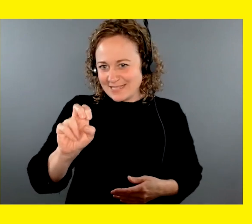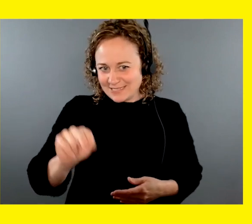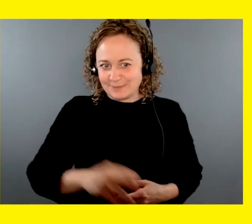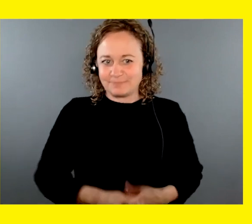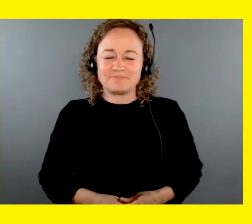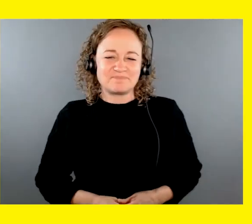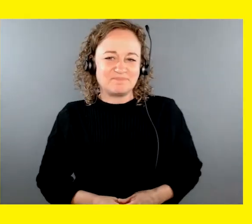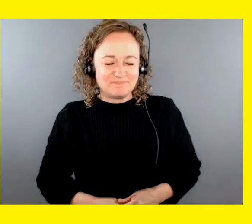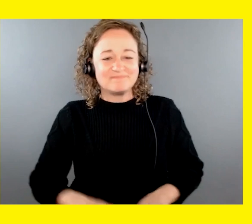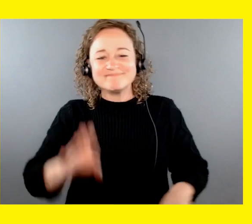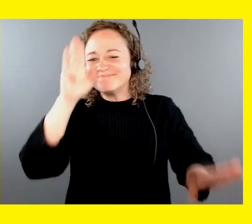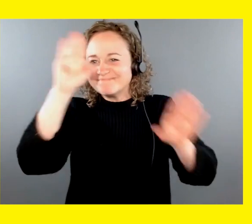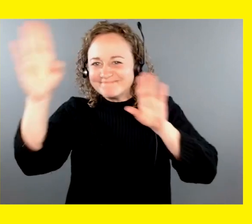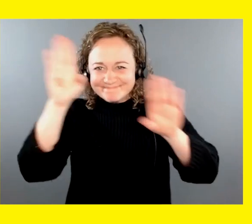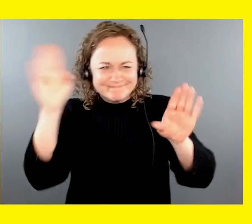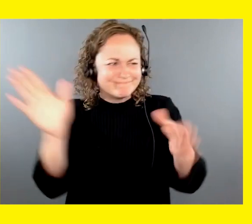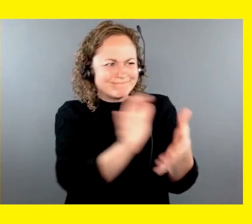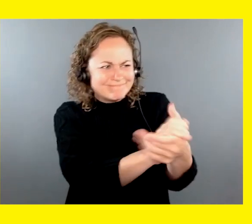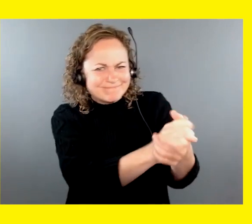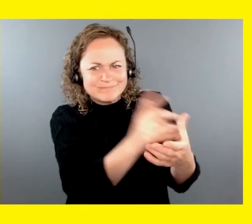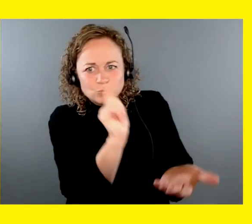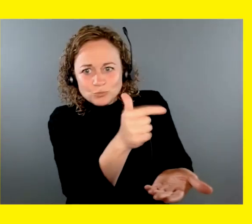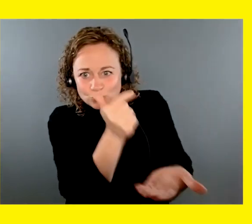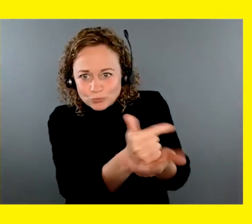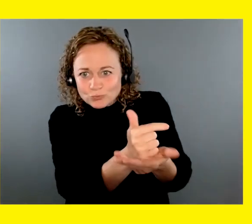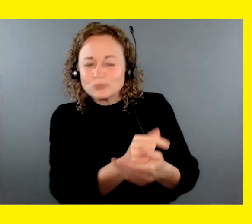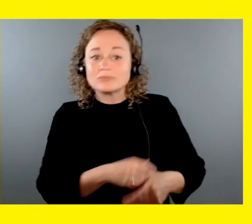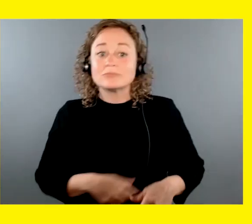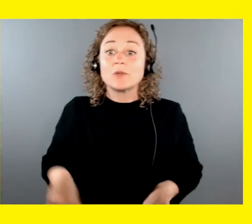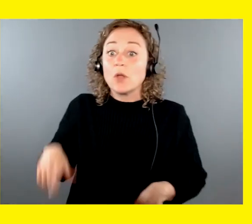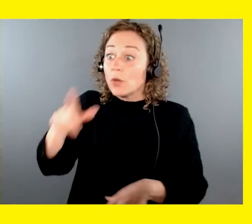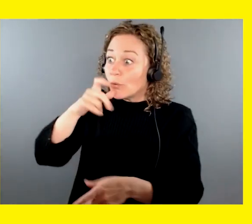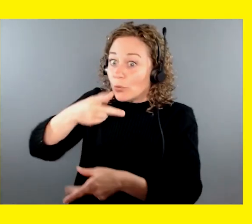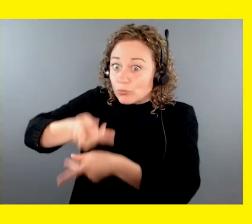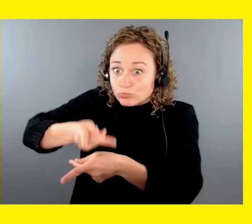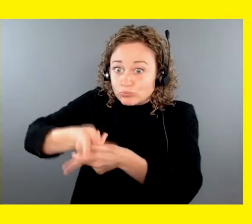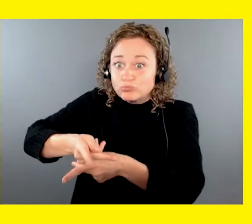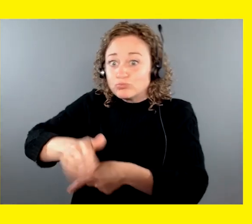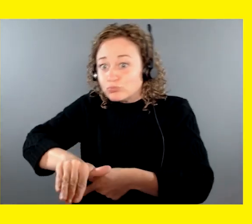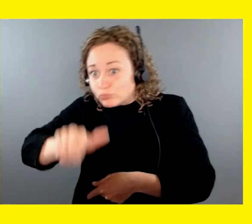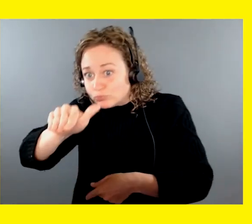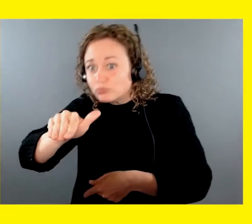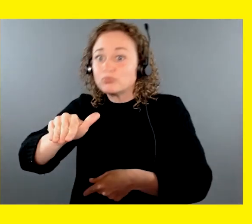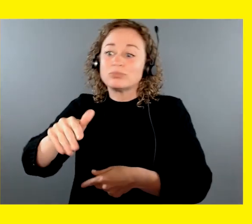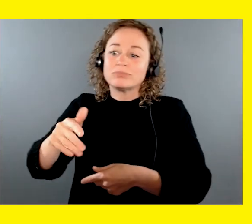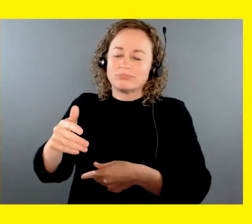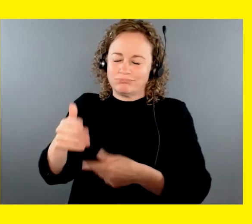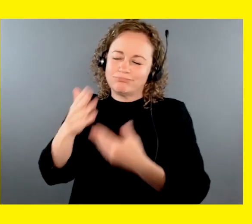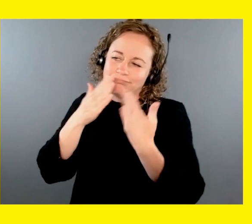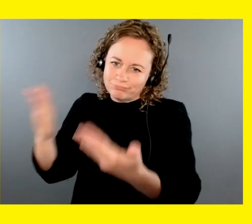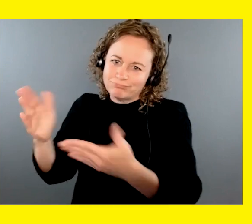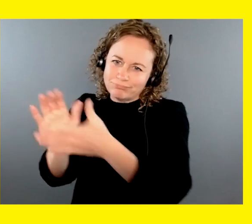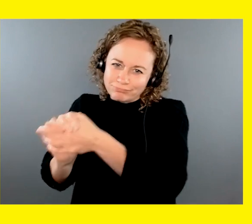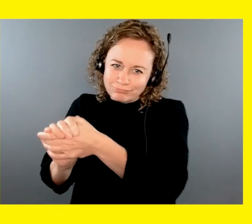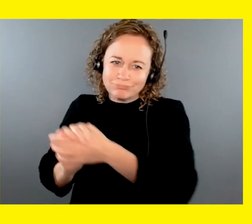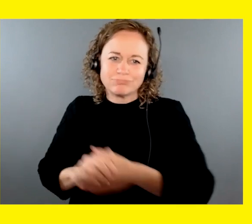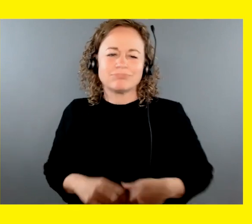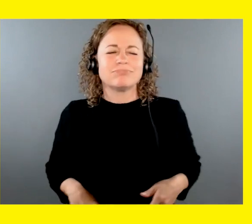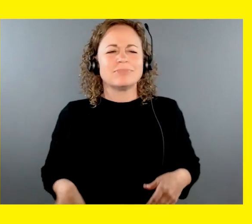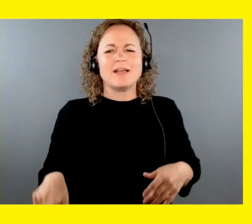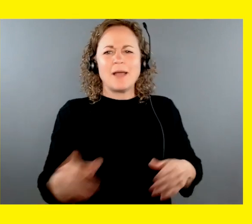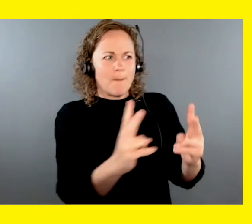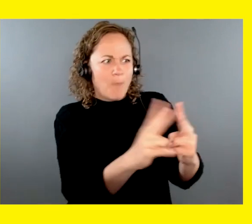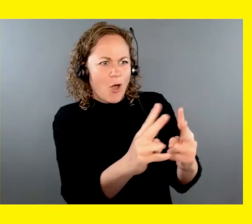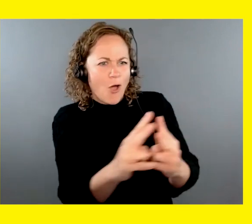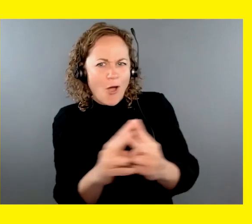graduates. And thank you so much to our incredible puppy raisers and boarders. The life-changing partnerships we're celebrating today wouldn't